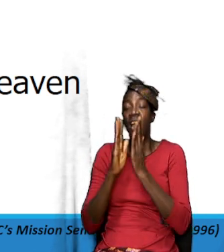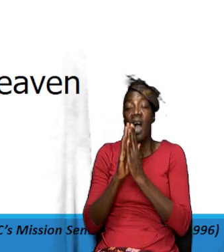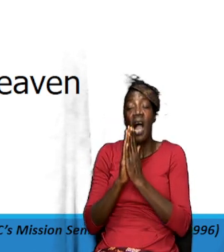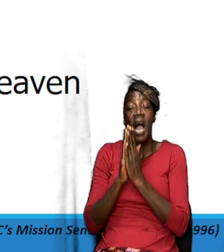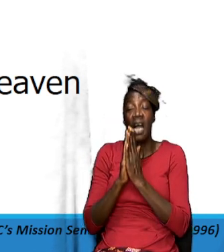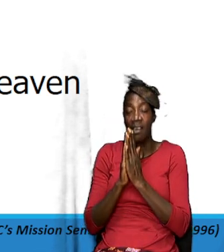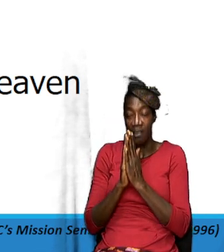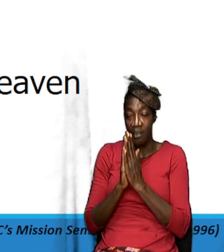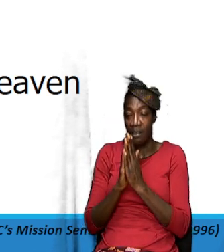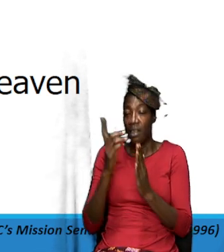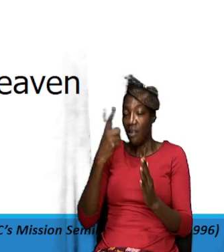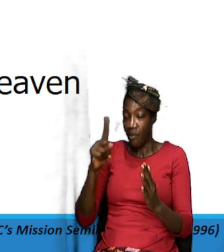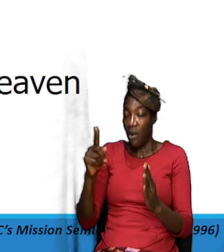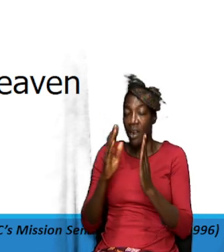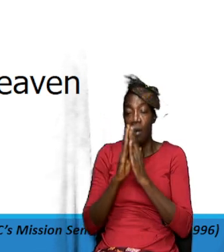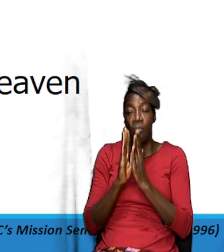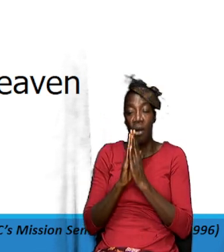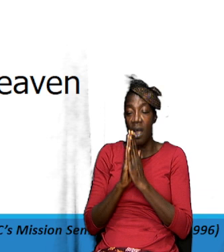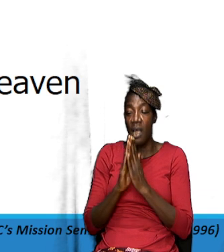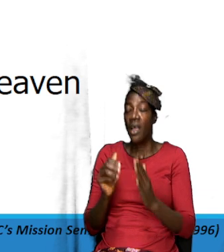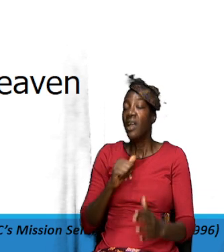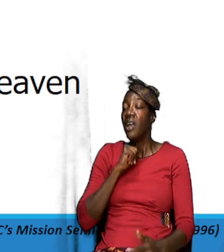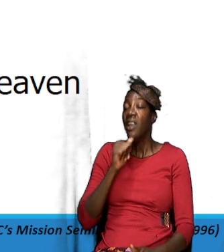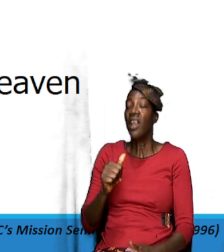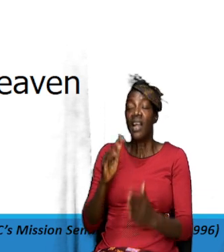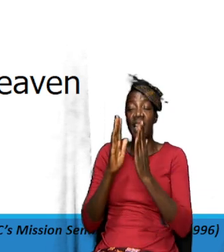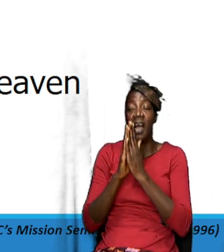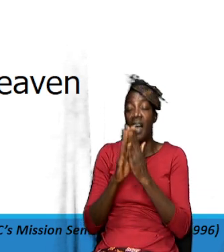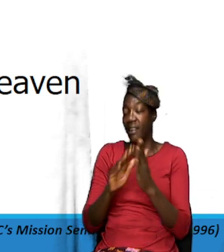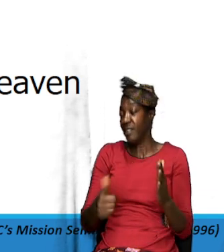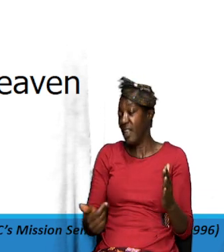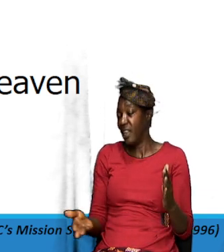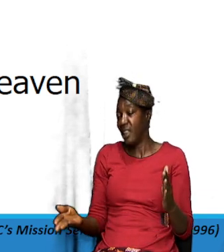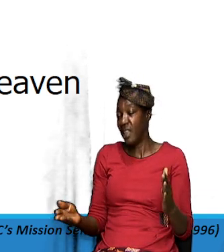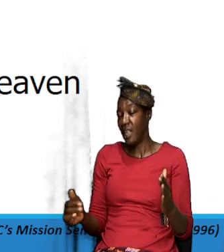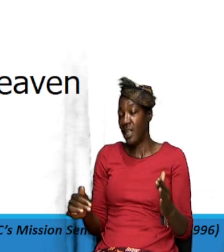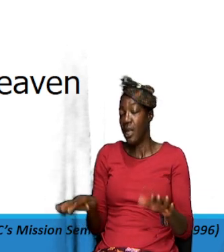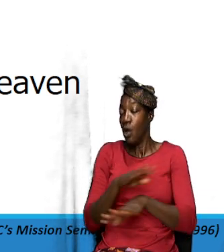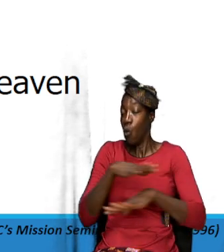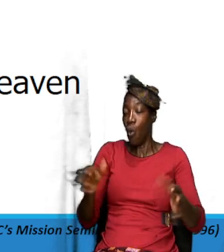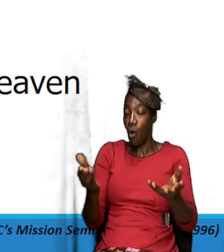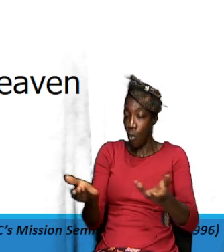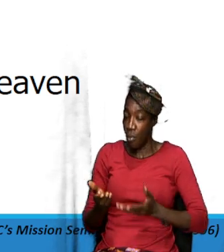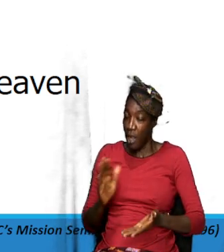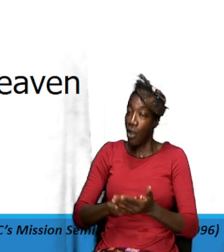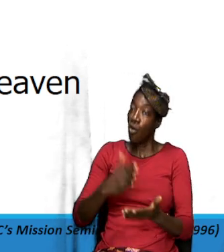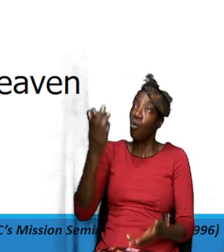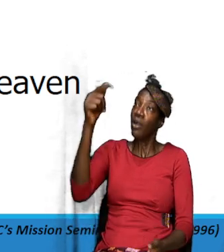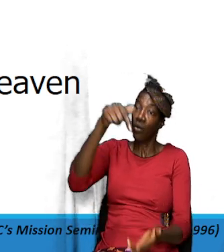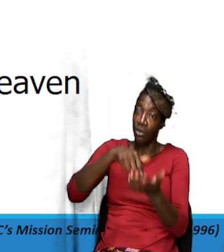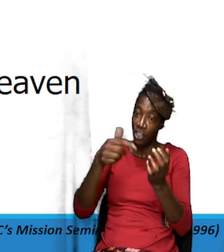that we ask for in prayer we should not ask for anything that won't bring glory to his name